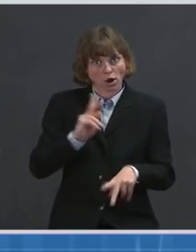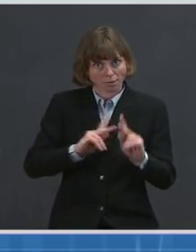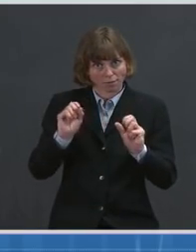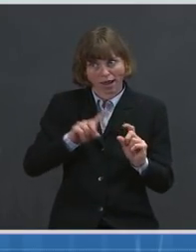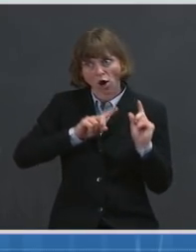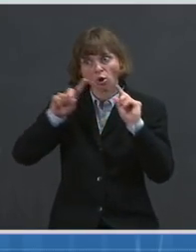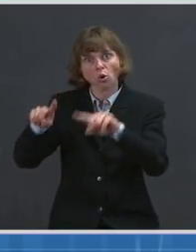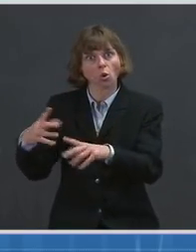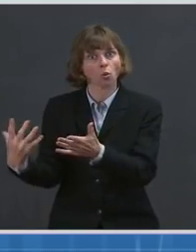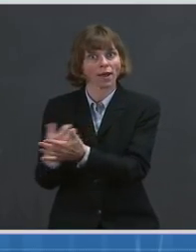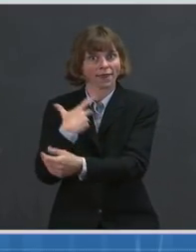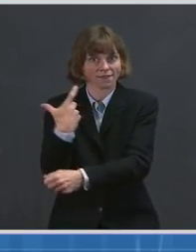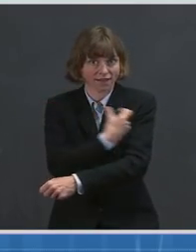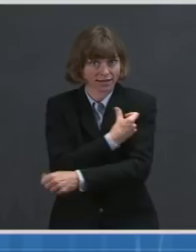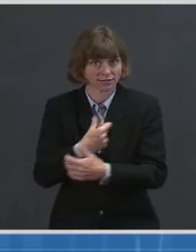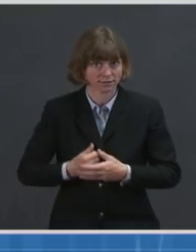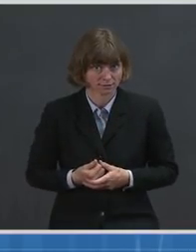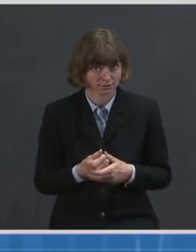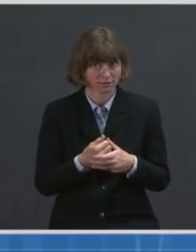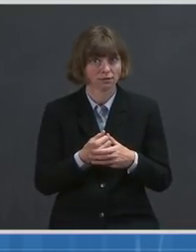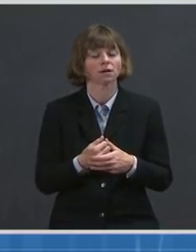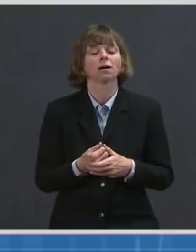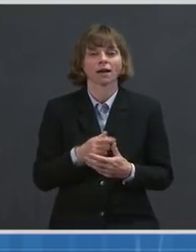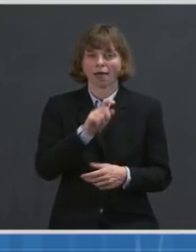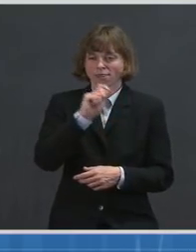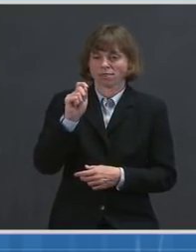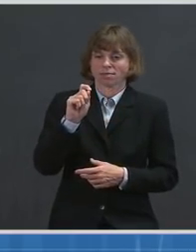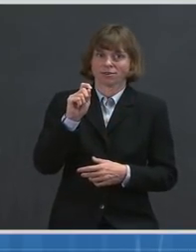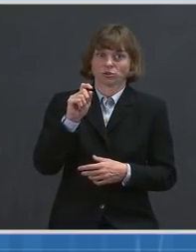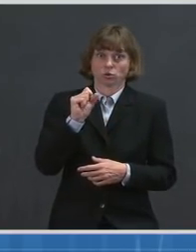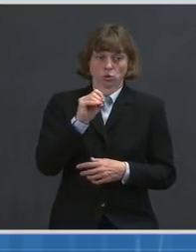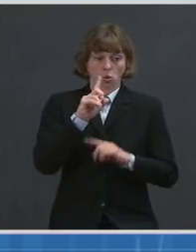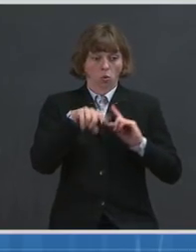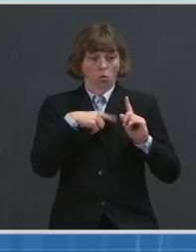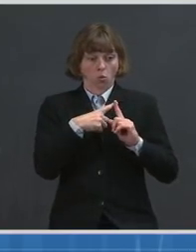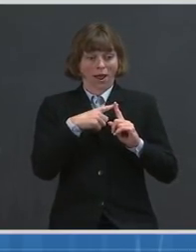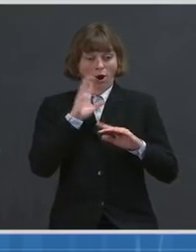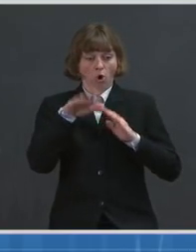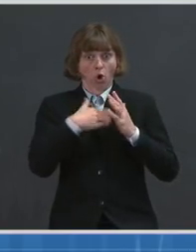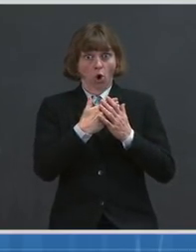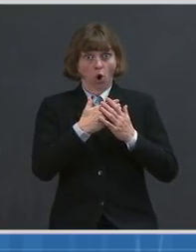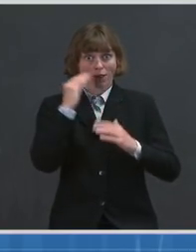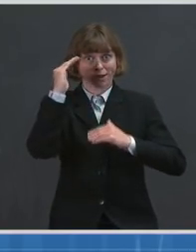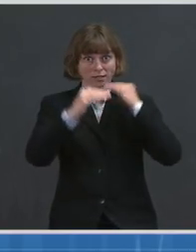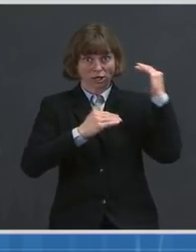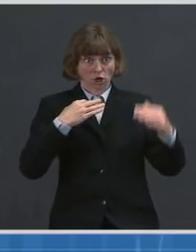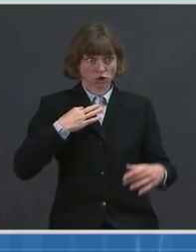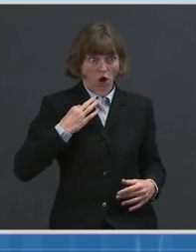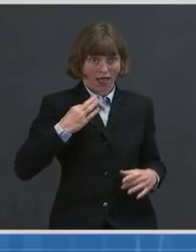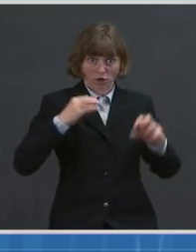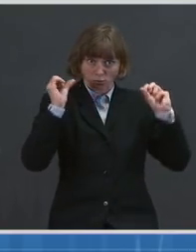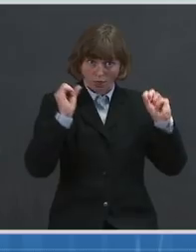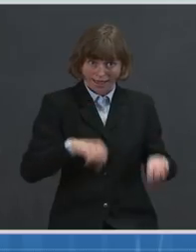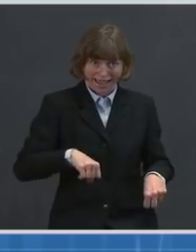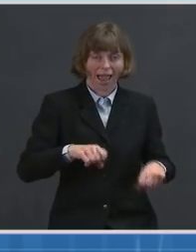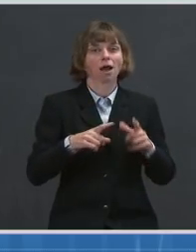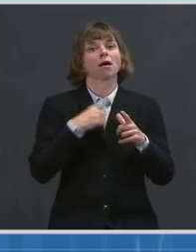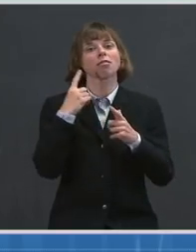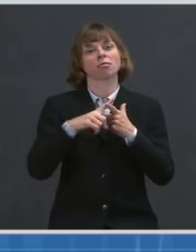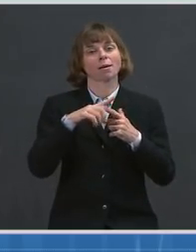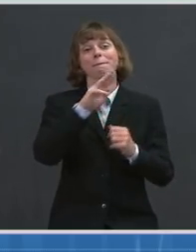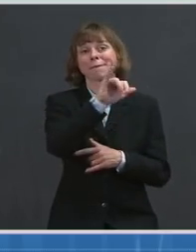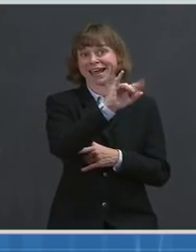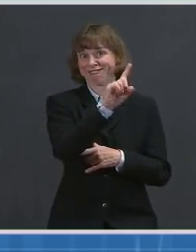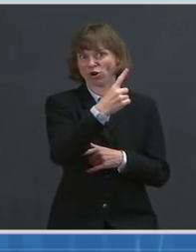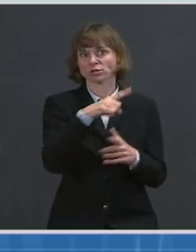so that when all adults are Americans are eligible on May 1st, we can accelerate and move very quickly to get as